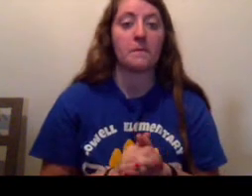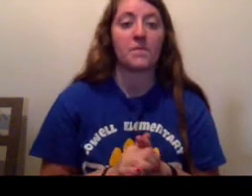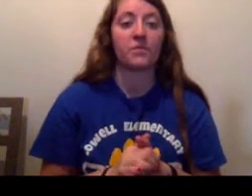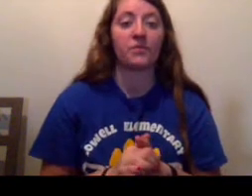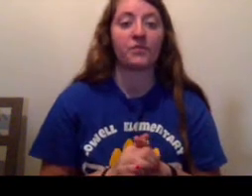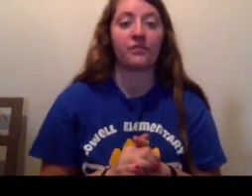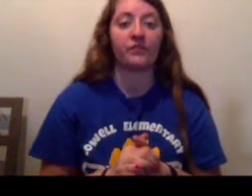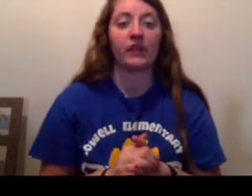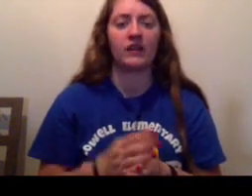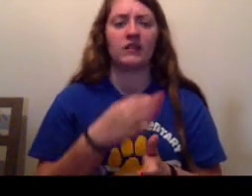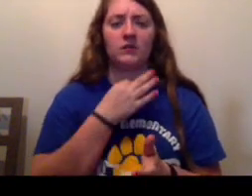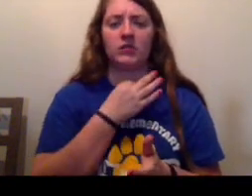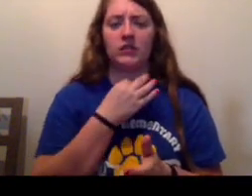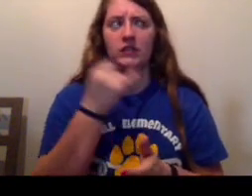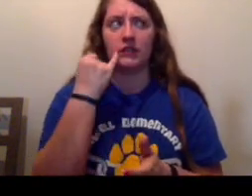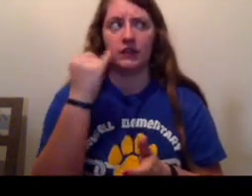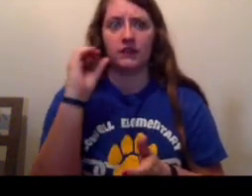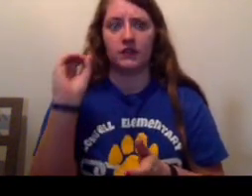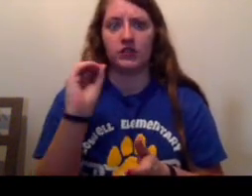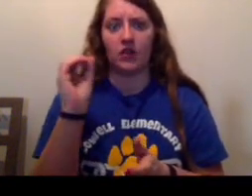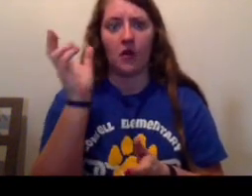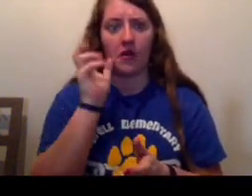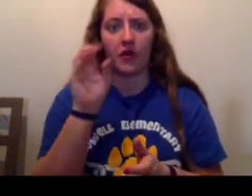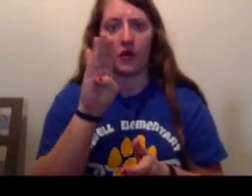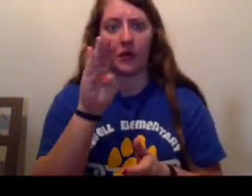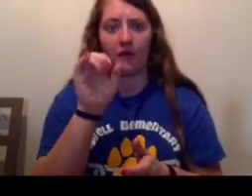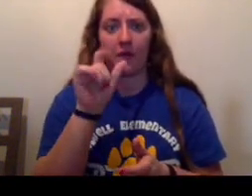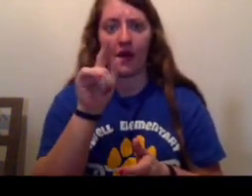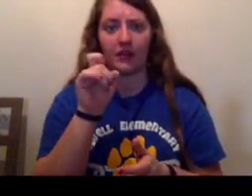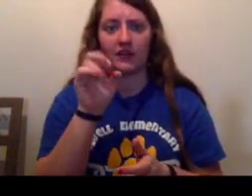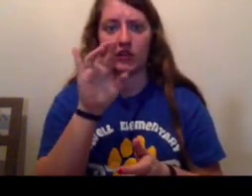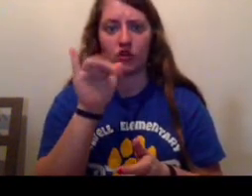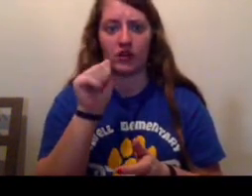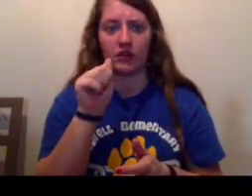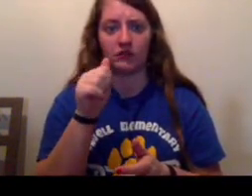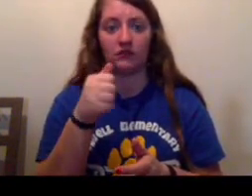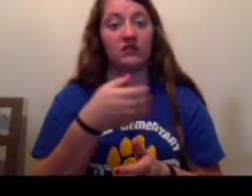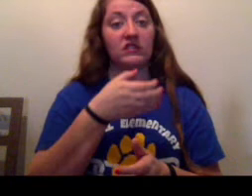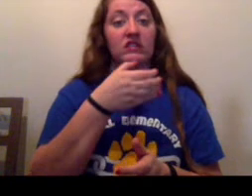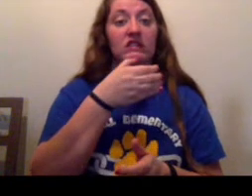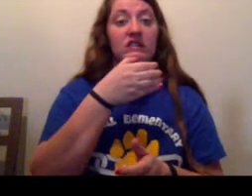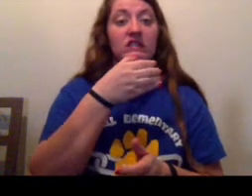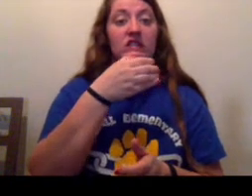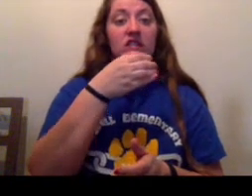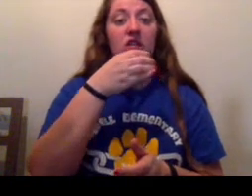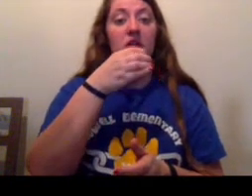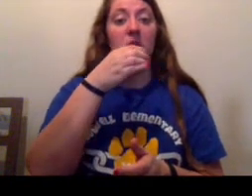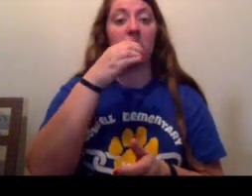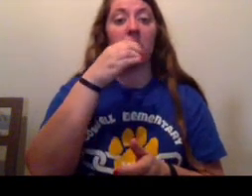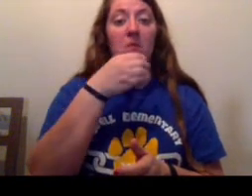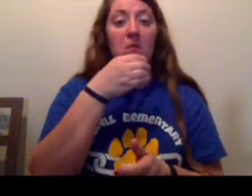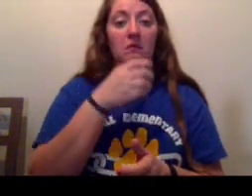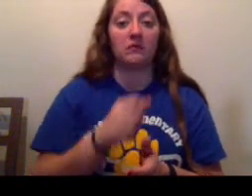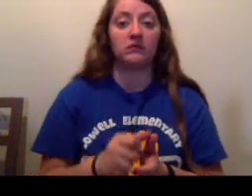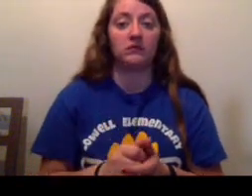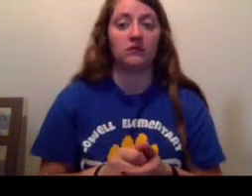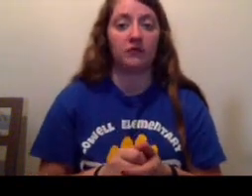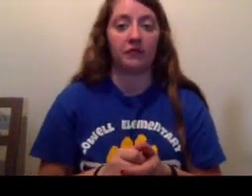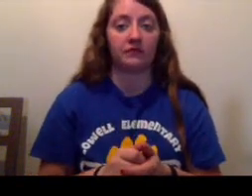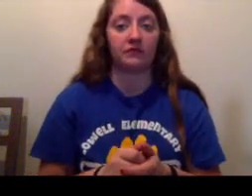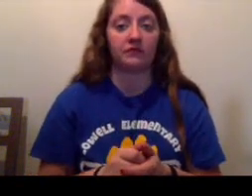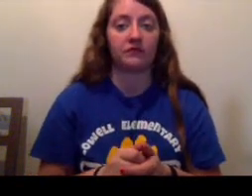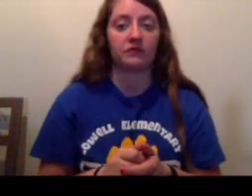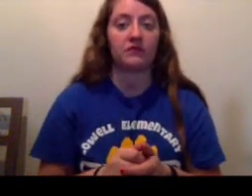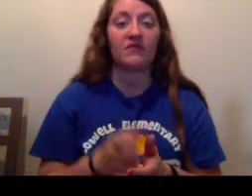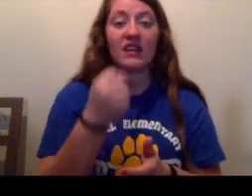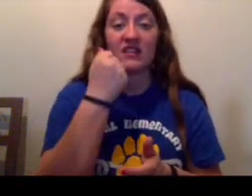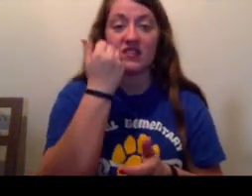He wondered if Zero had heard of bacteria. He raised the jar to his mouth and carefully took a sip. It was